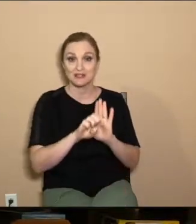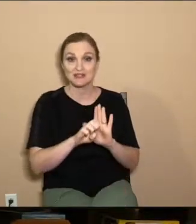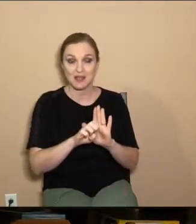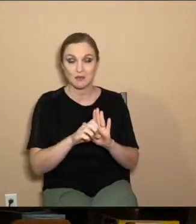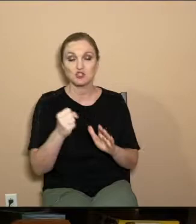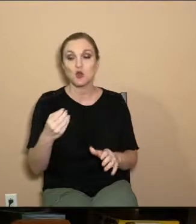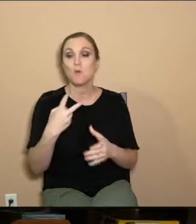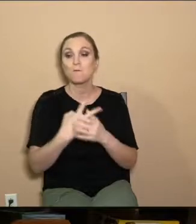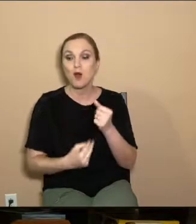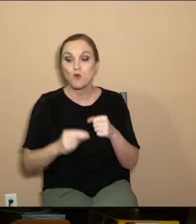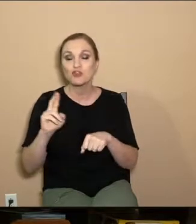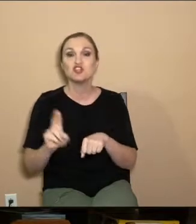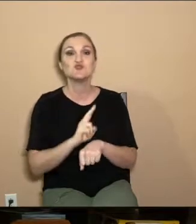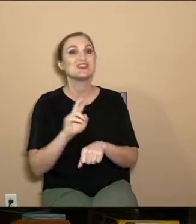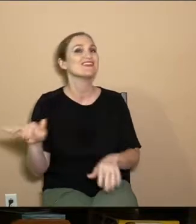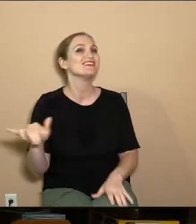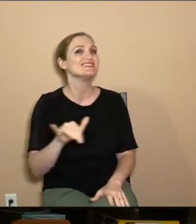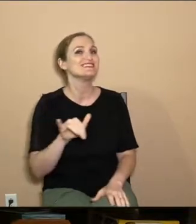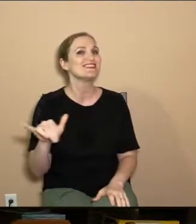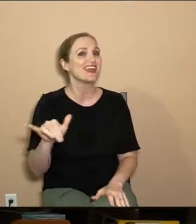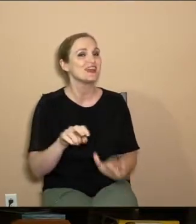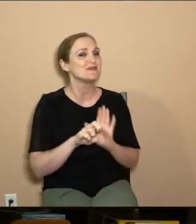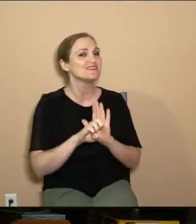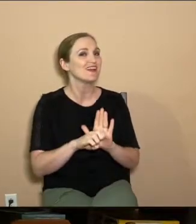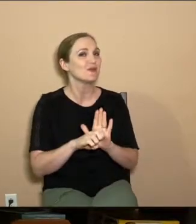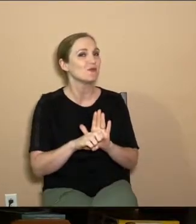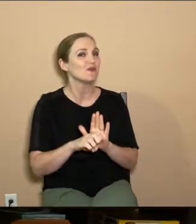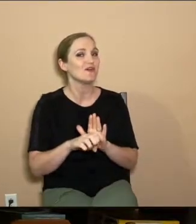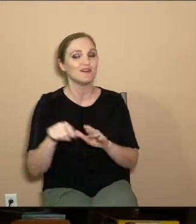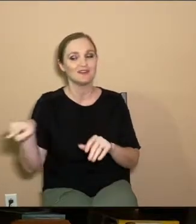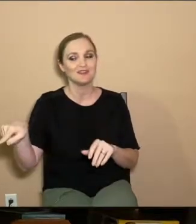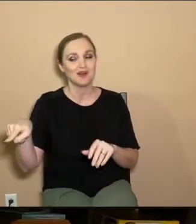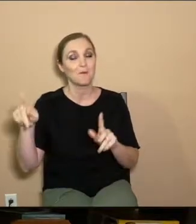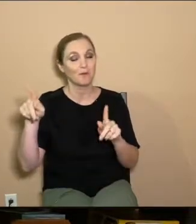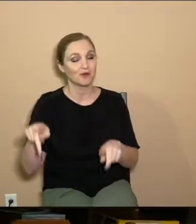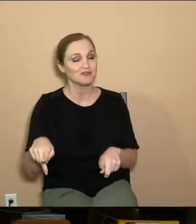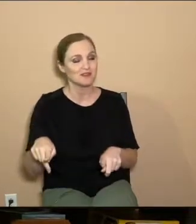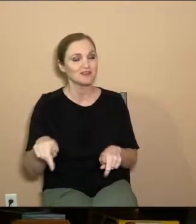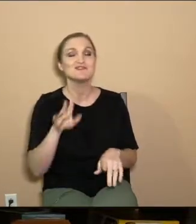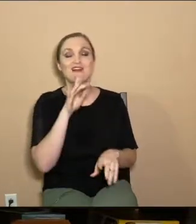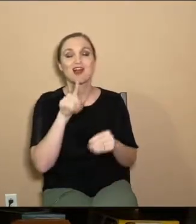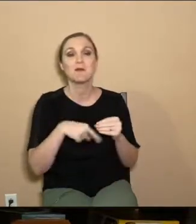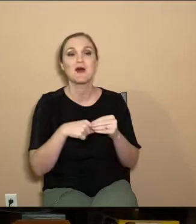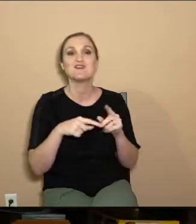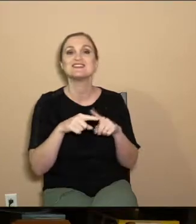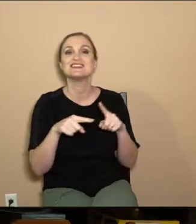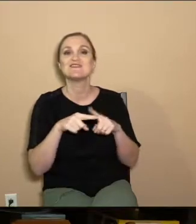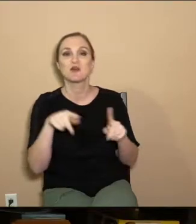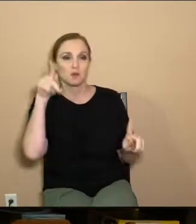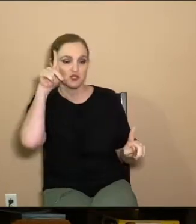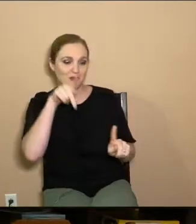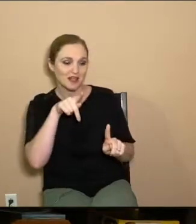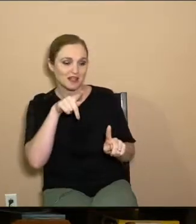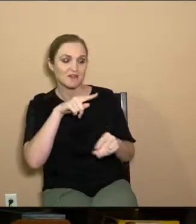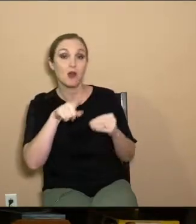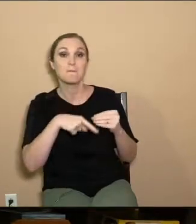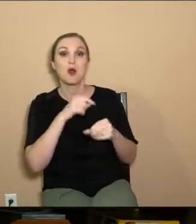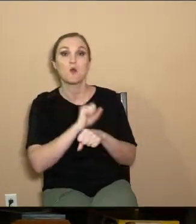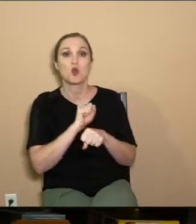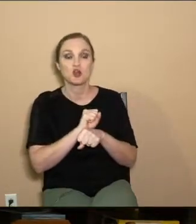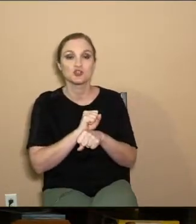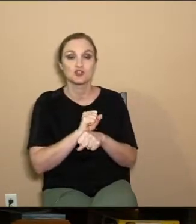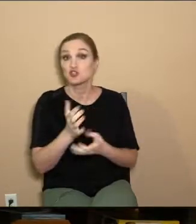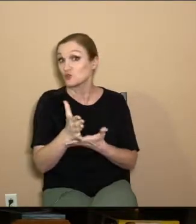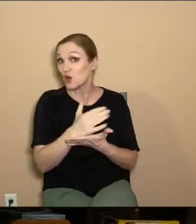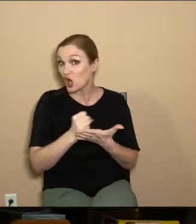both using the same example of the life of Abraham to talk about different aspects of works, works to